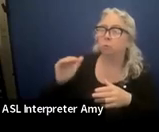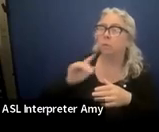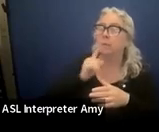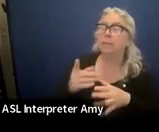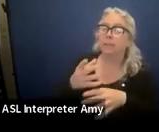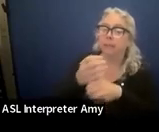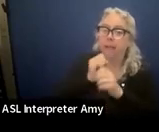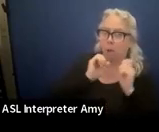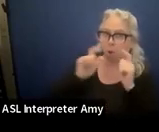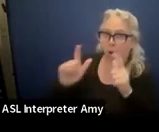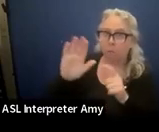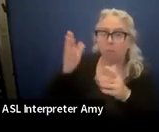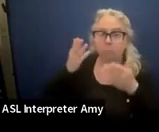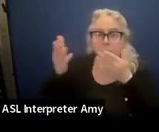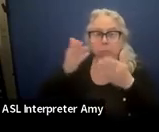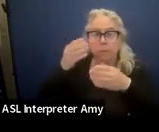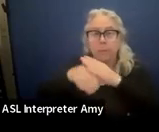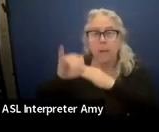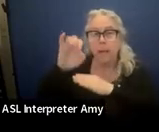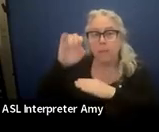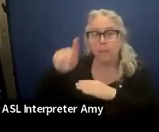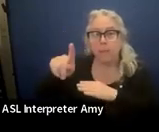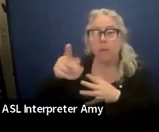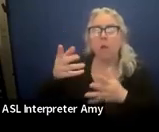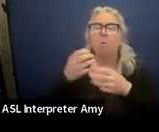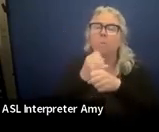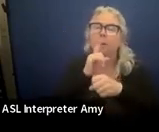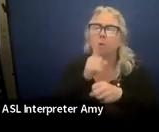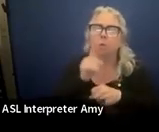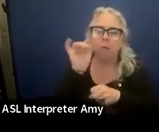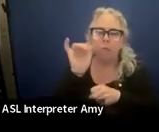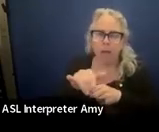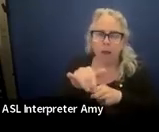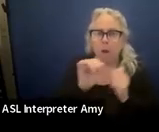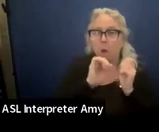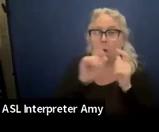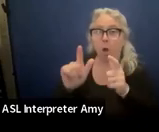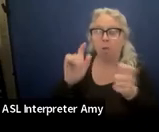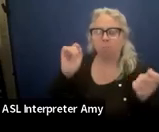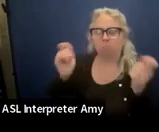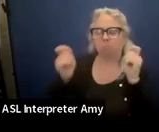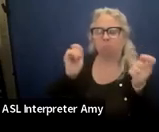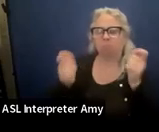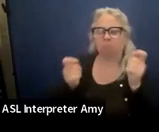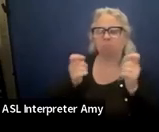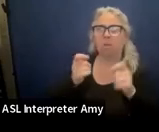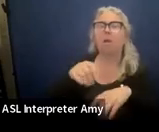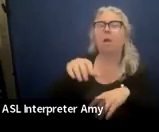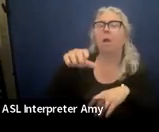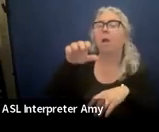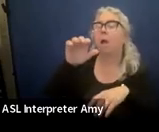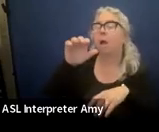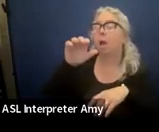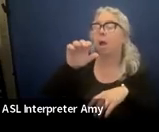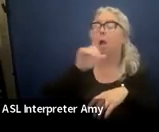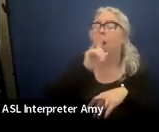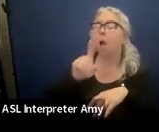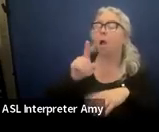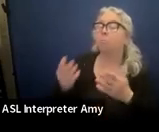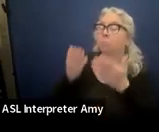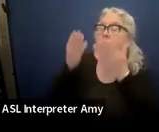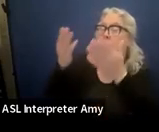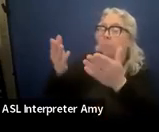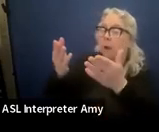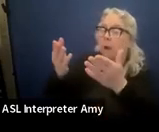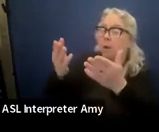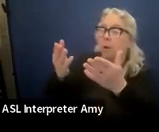of their services in the IEP. You want to make sure that all the accommodations and modifications are provided everywhere